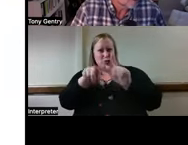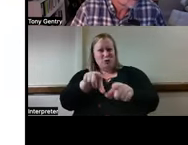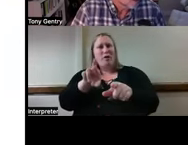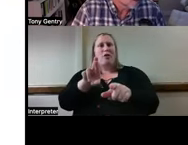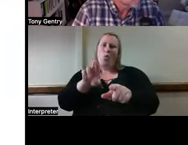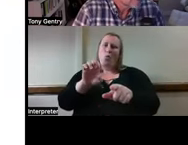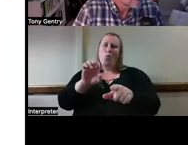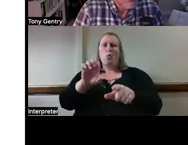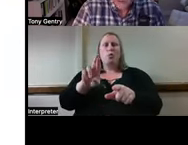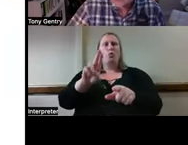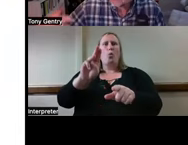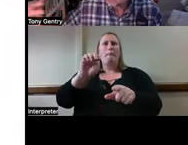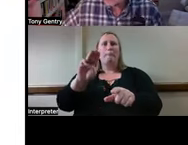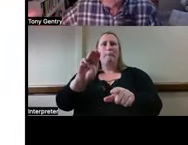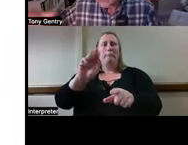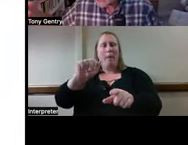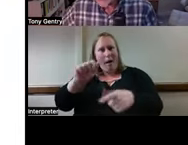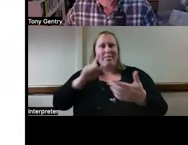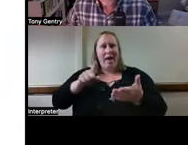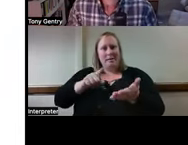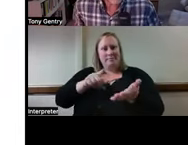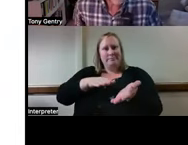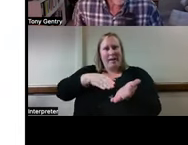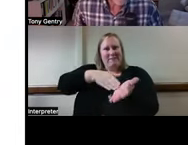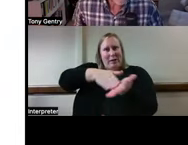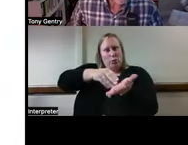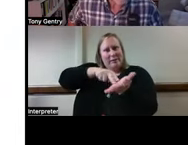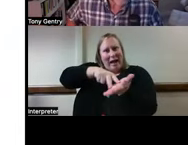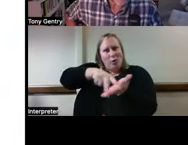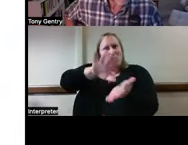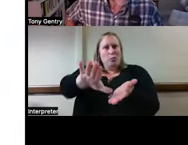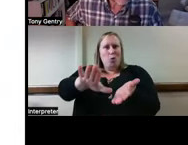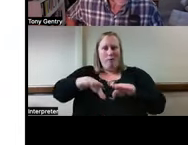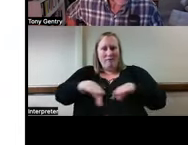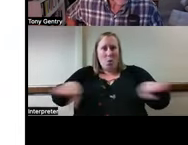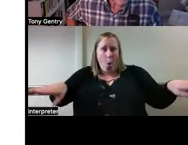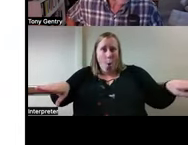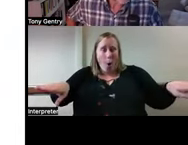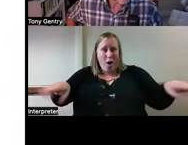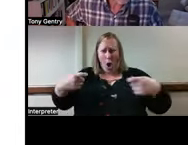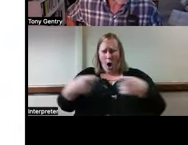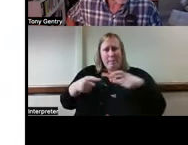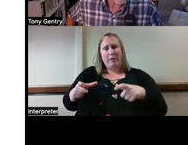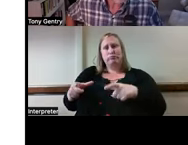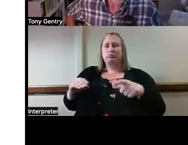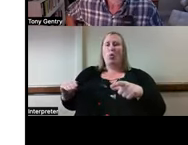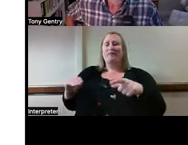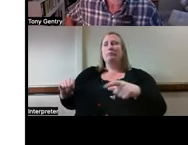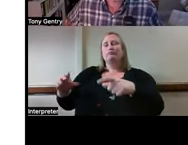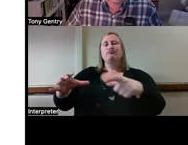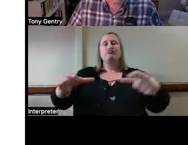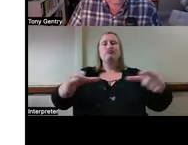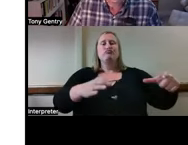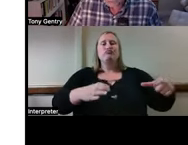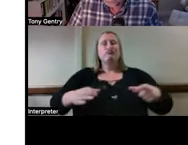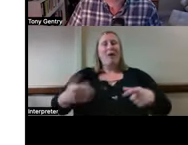and automated. I have a friend who has an automated device that cleans the cat litter out of her out of